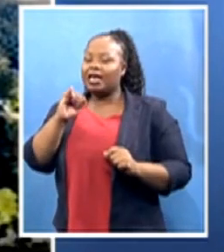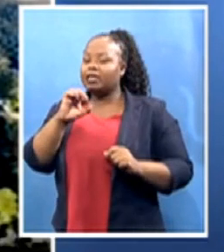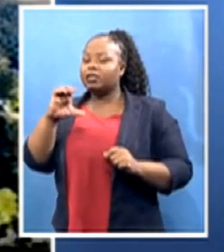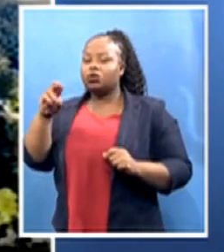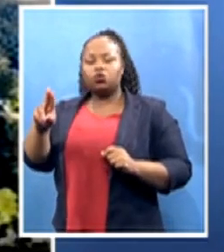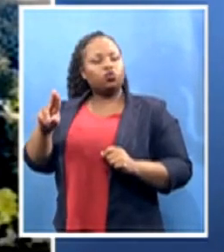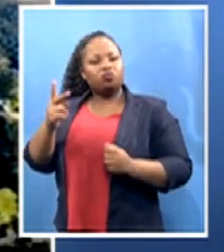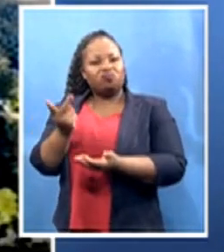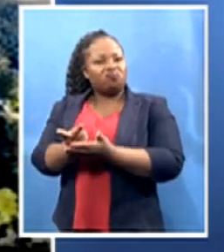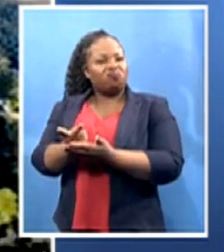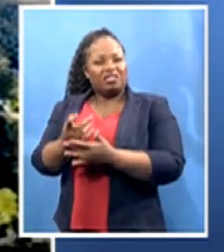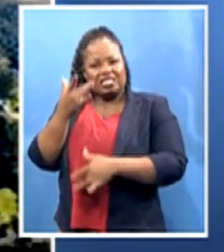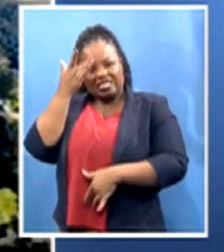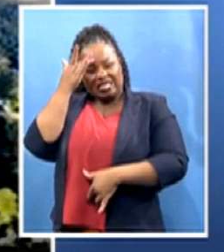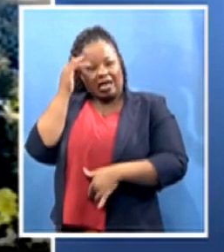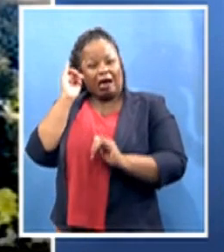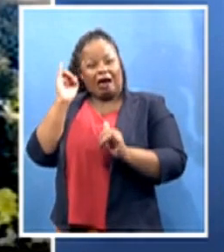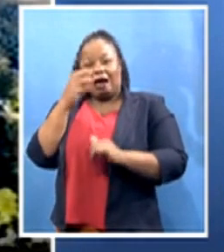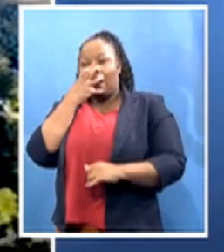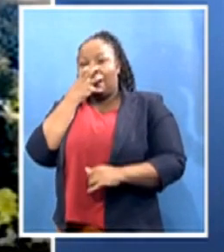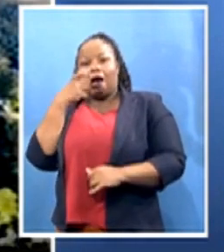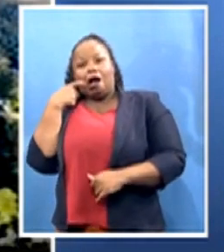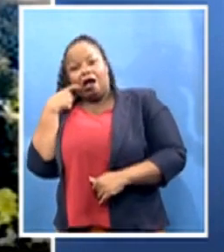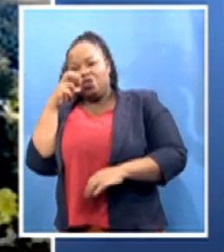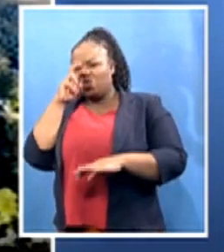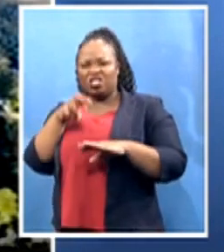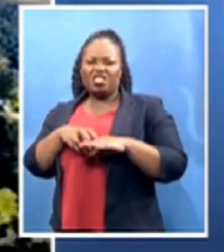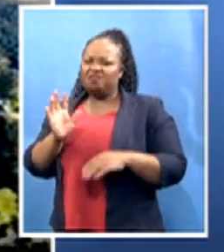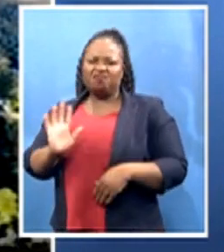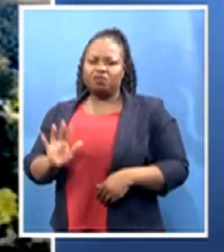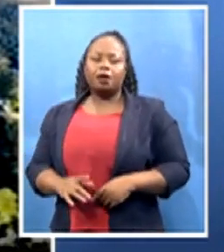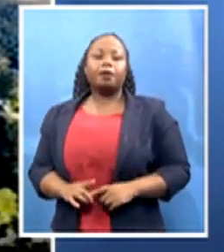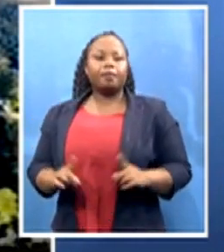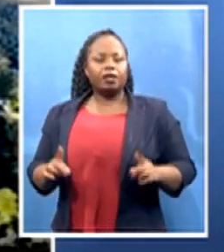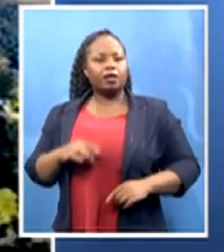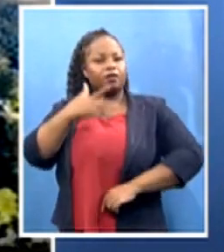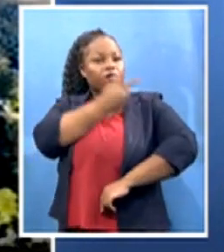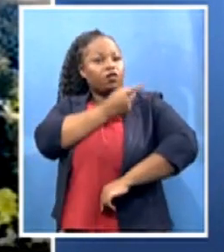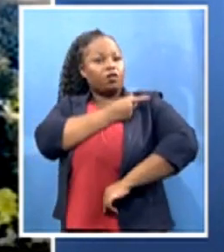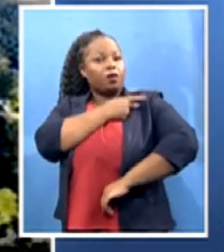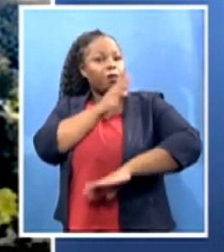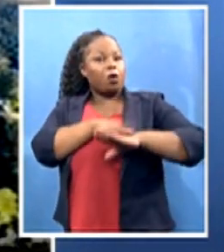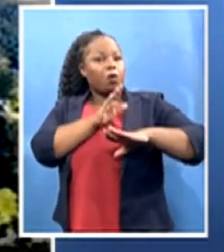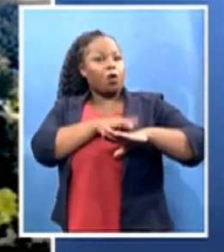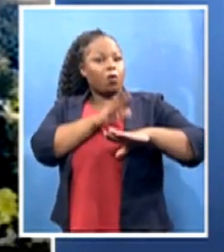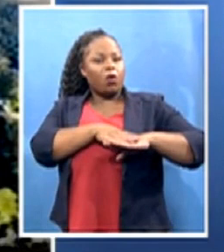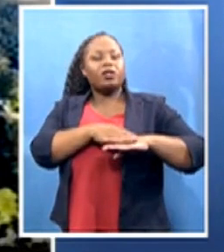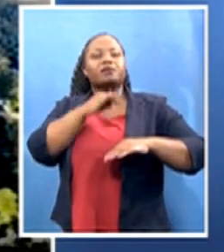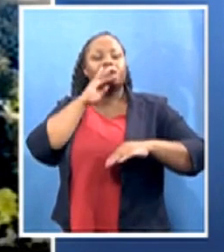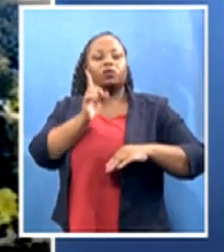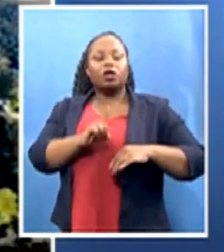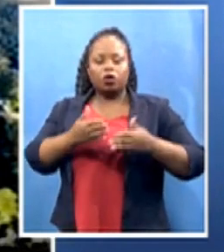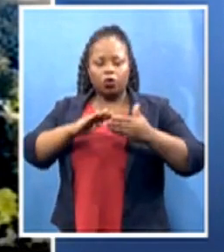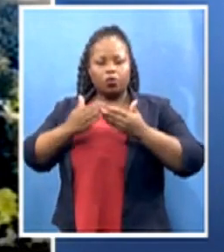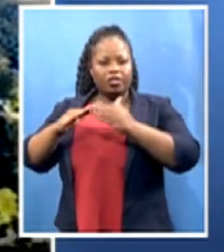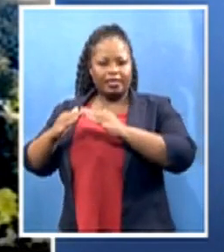vaccinated that we get, we start to reach into the space of herd immunity or population immunity, as we prefer to call it nowadays.